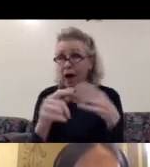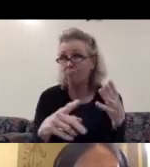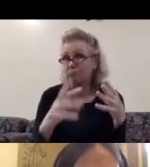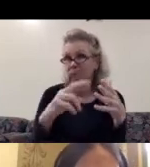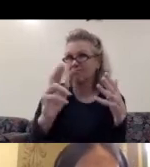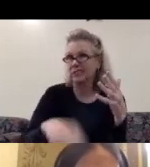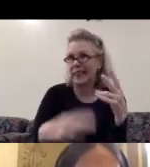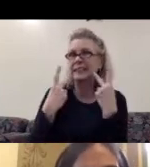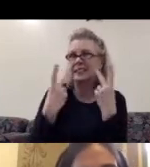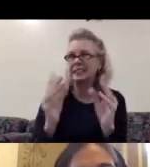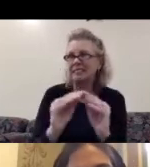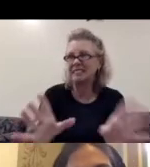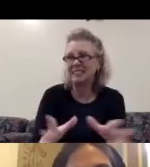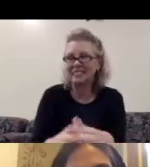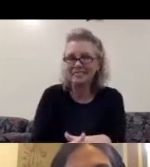Next one, please.